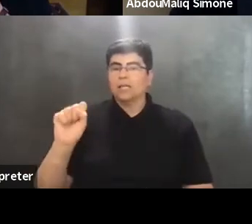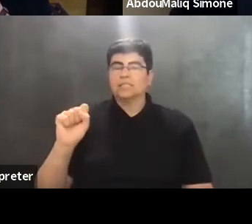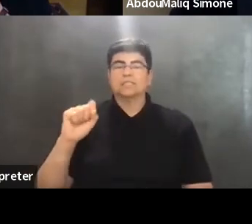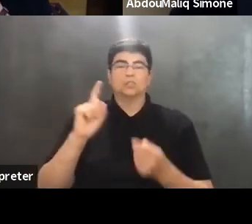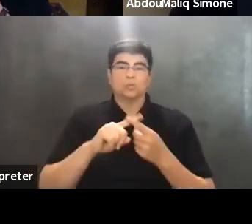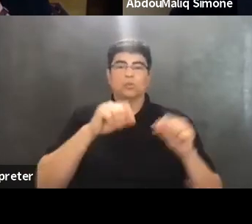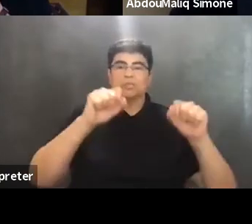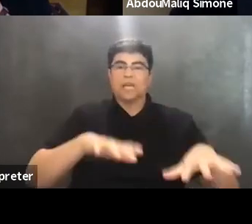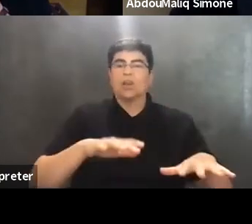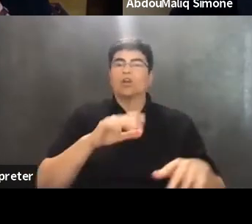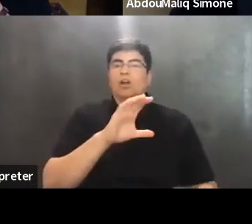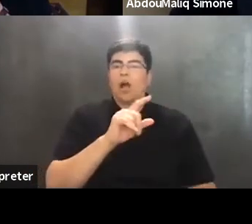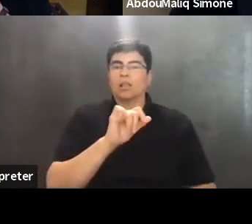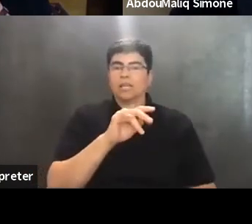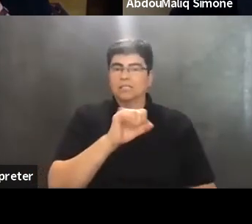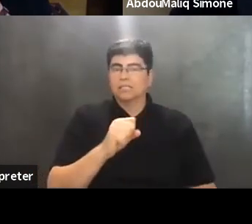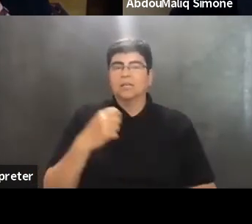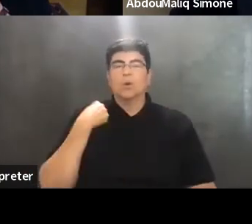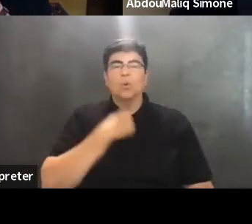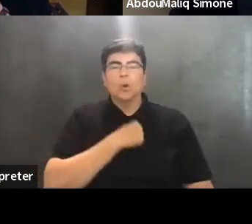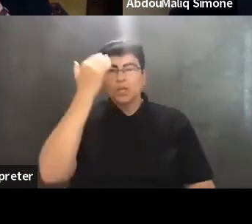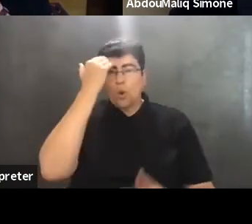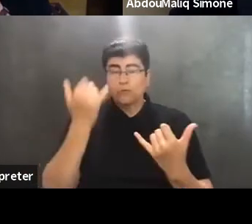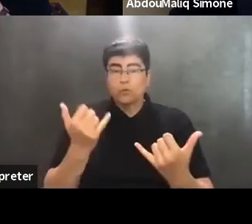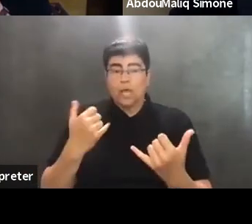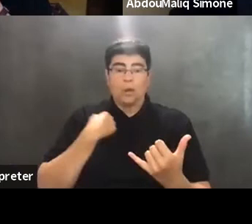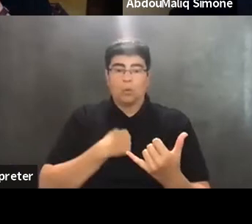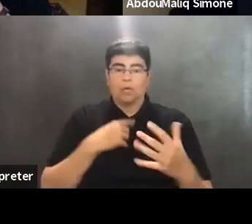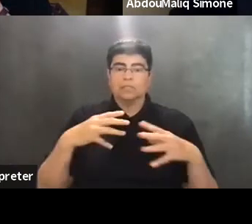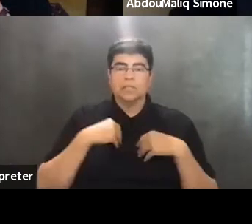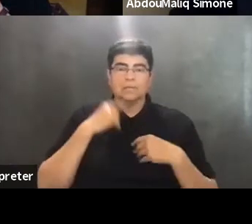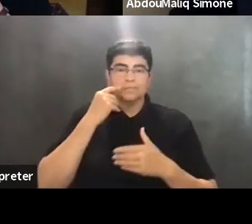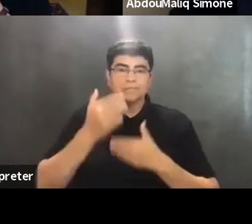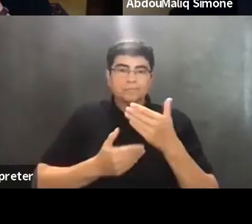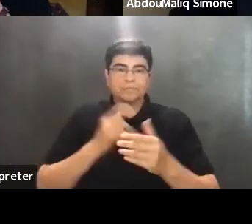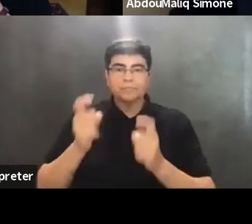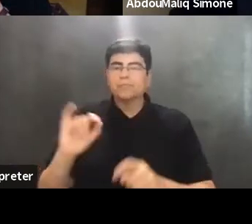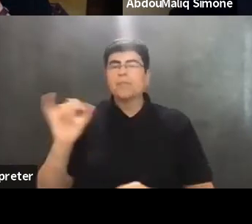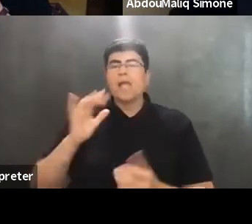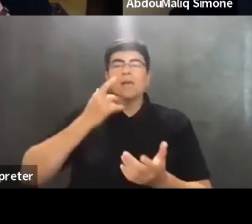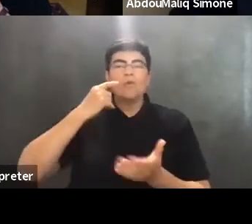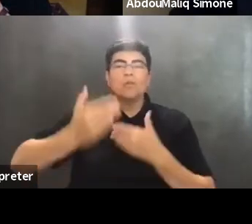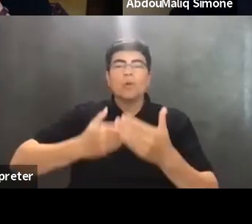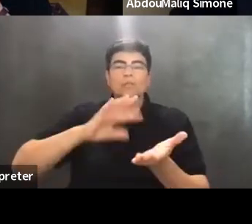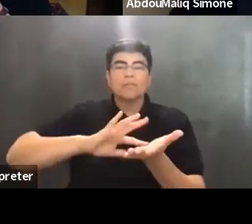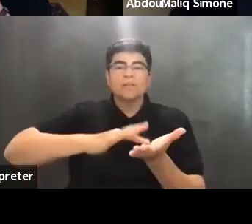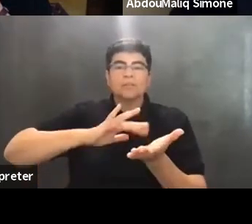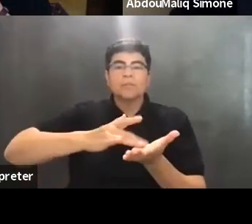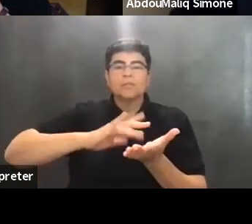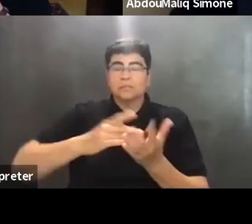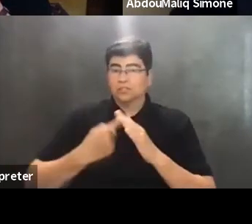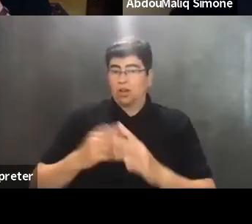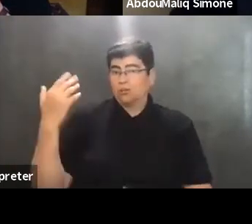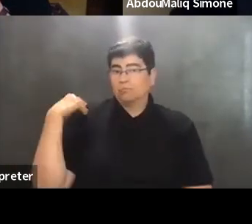Basic things that we know of today and take for granted, like processes of fingerprinting started in the colonies and